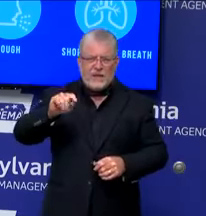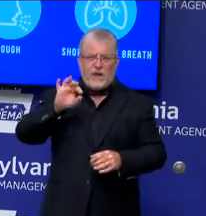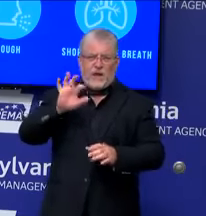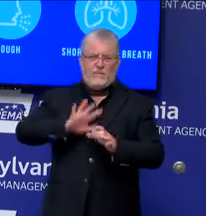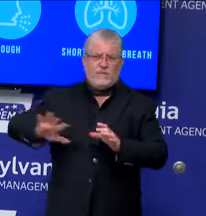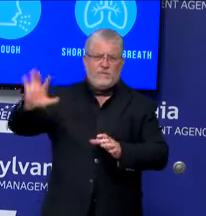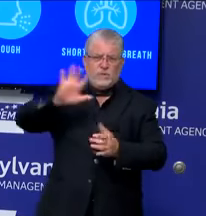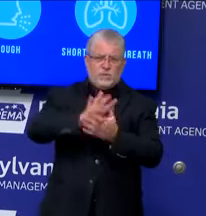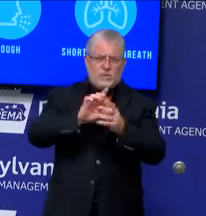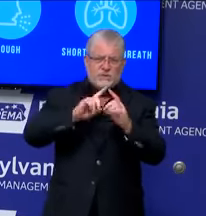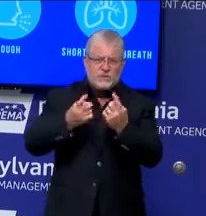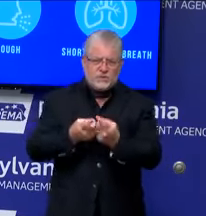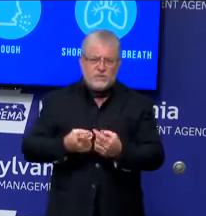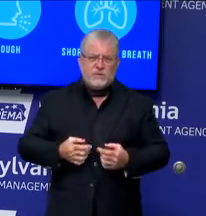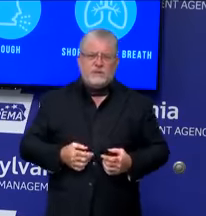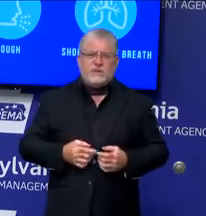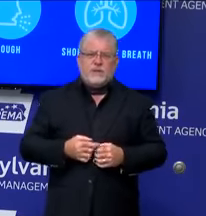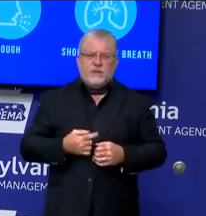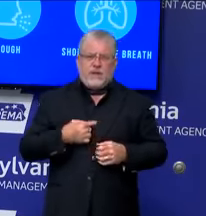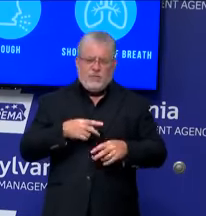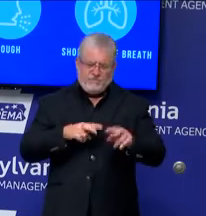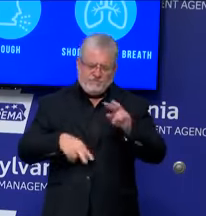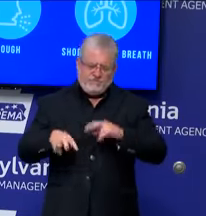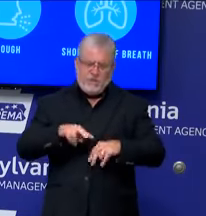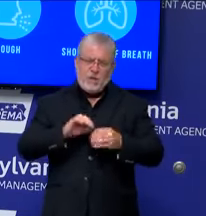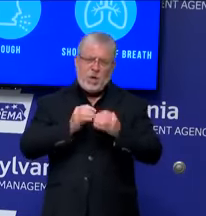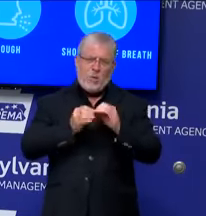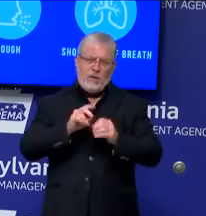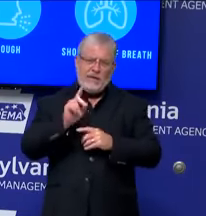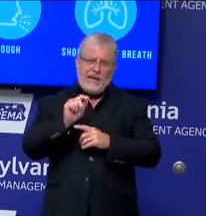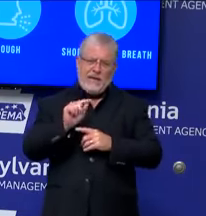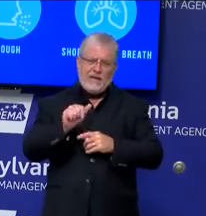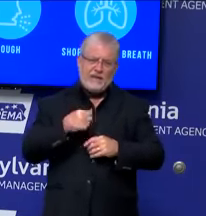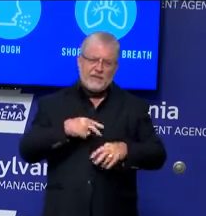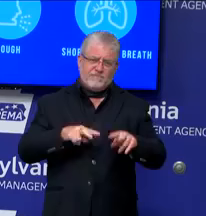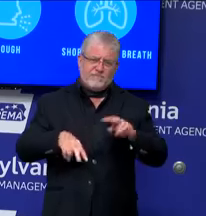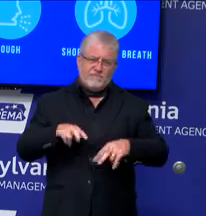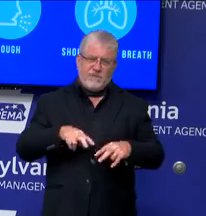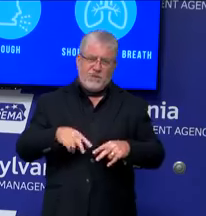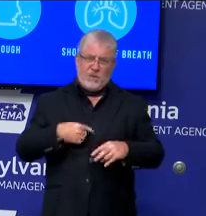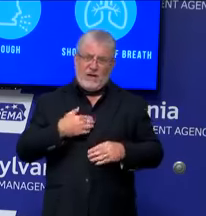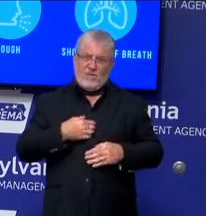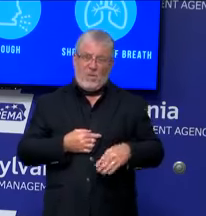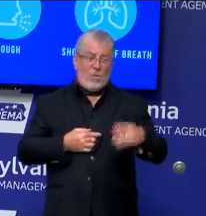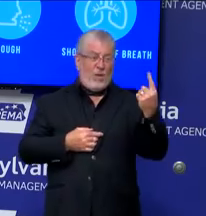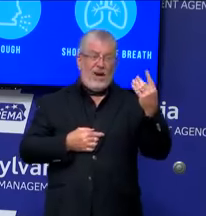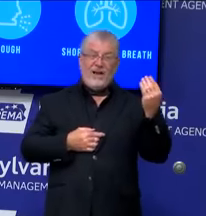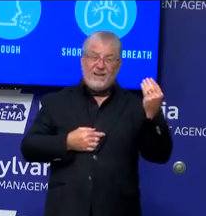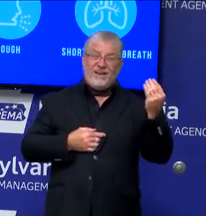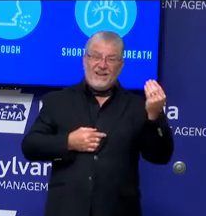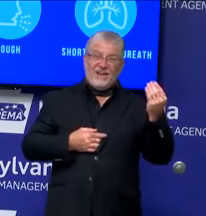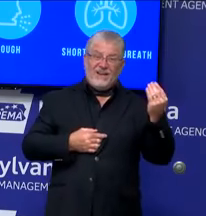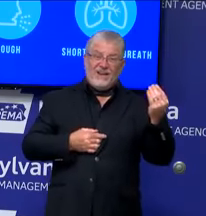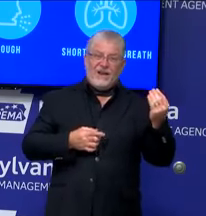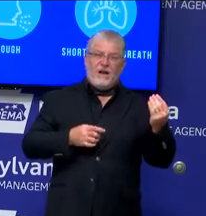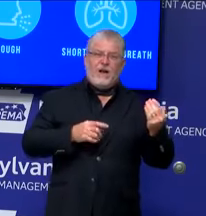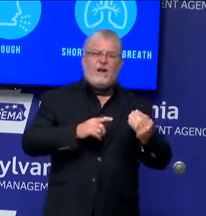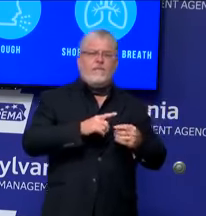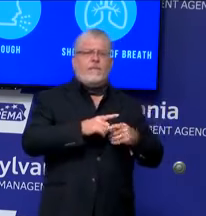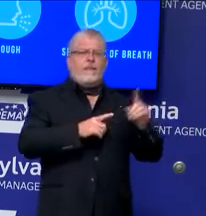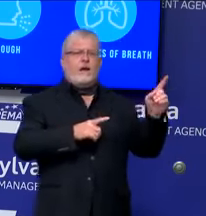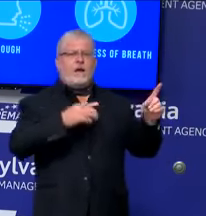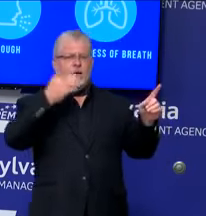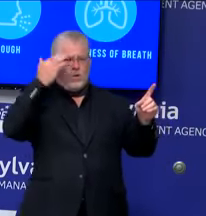I do not have a specific metric. I know the governor of New York put out a metric in terms of percent positivity.